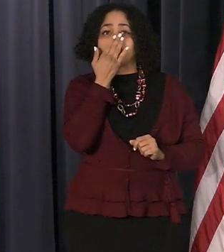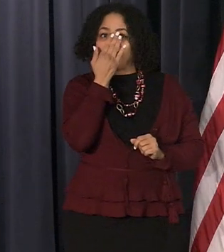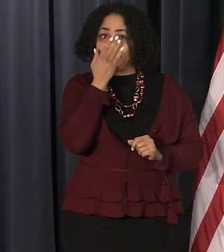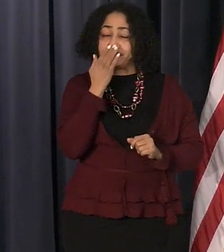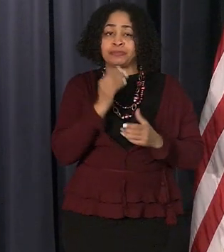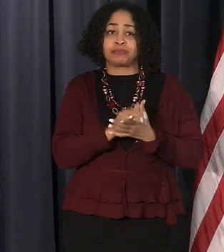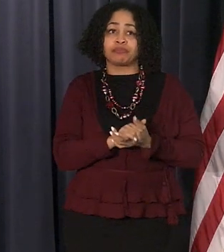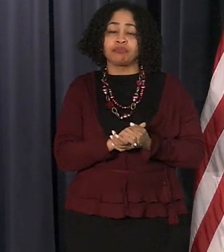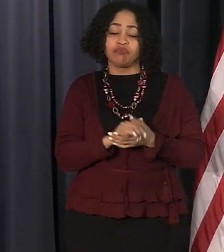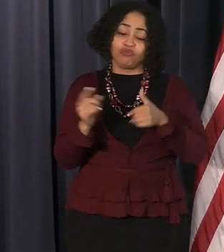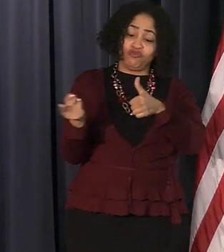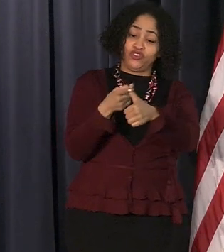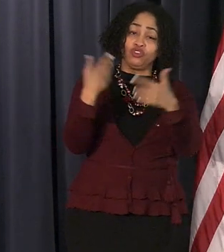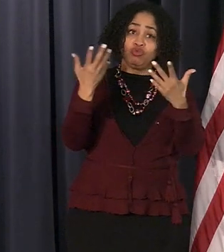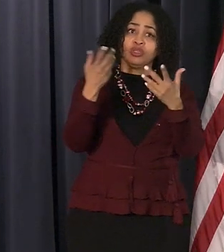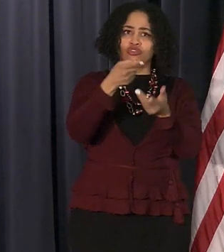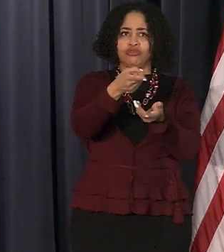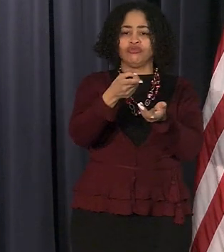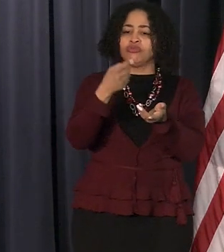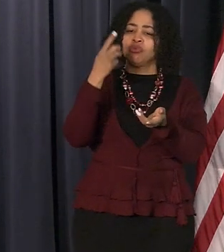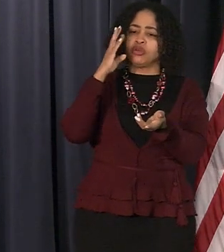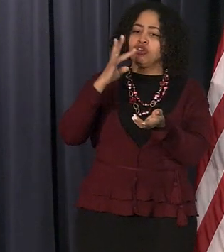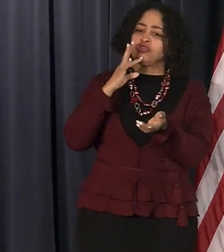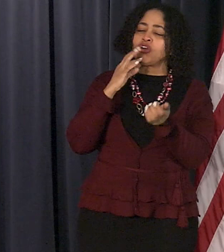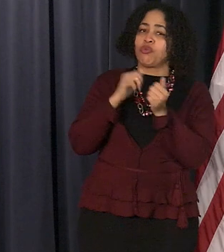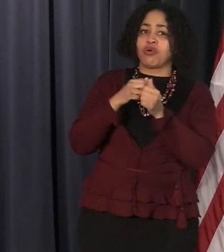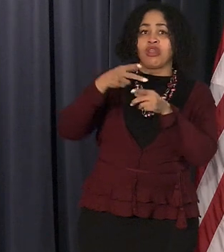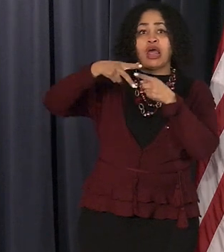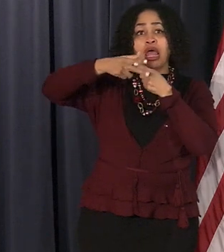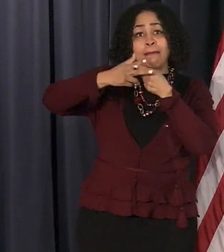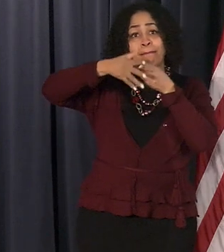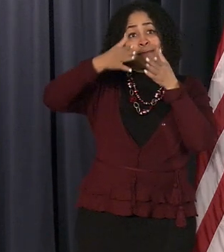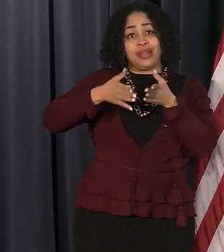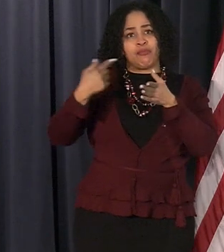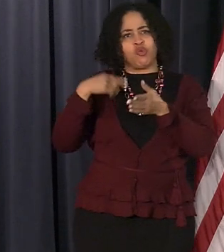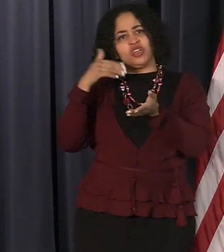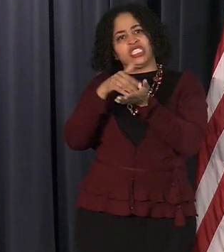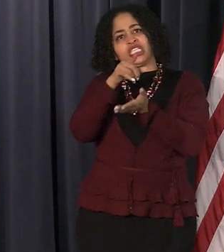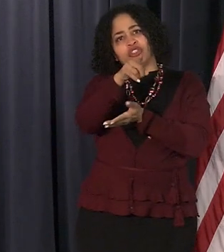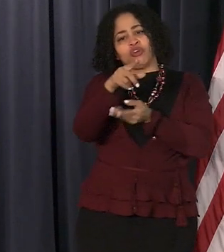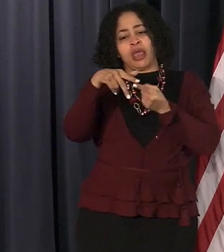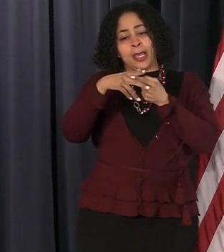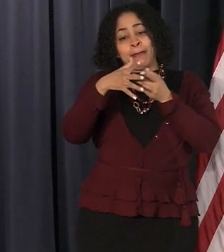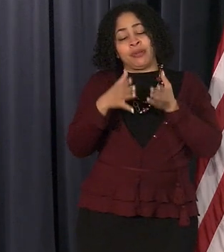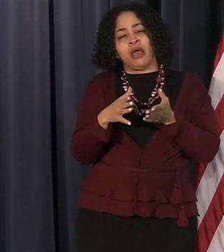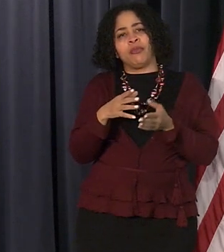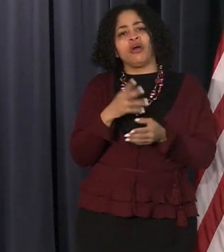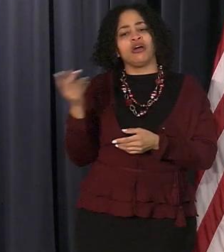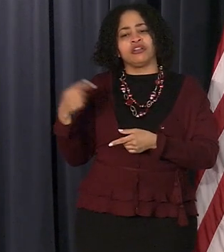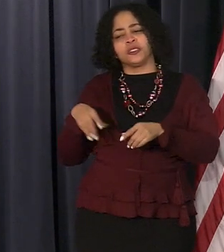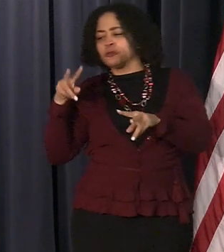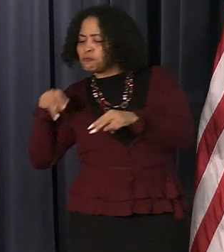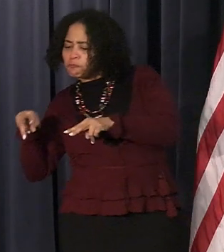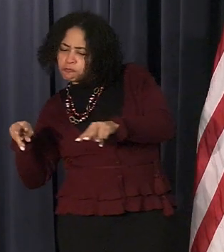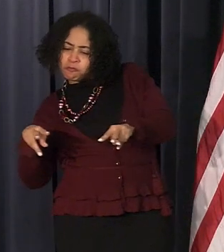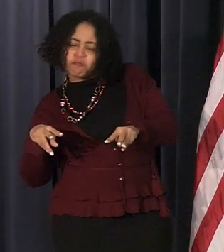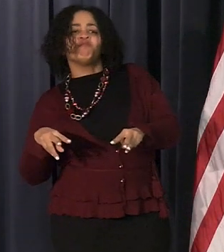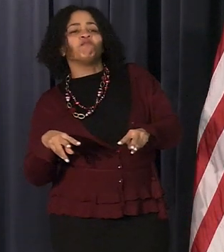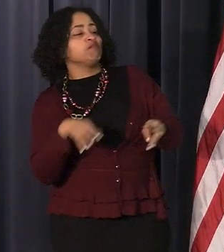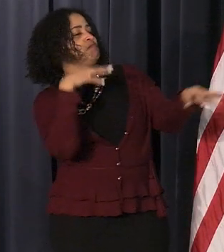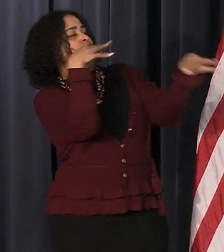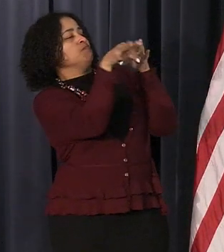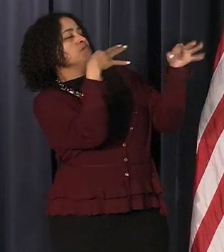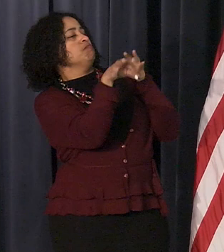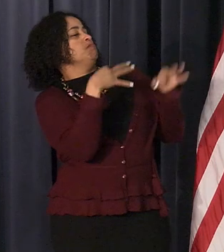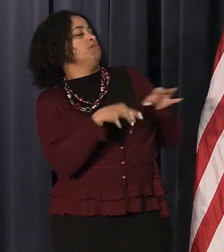conversation with a plumber who we will hire and we will send in and they'll talk to you about why uh the water the